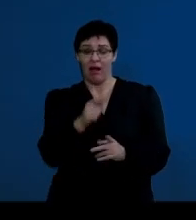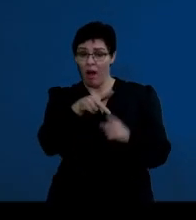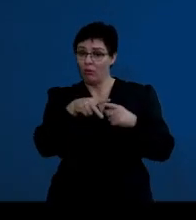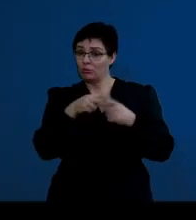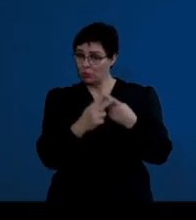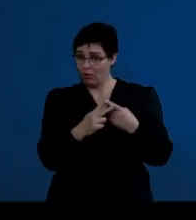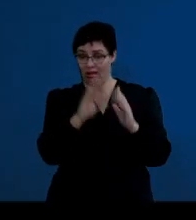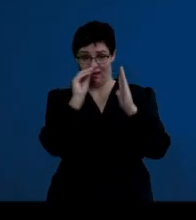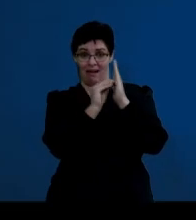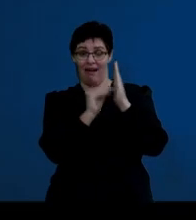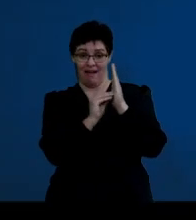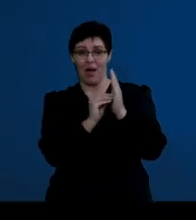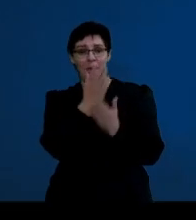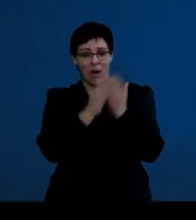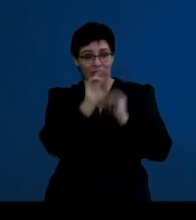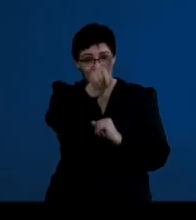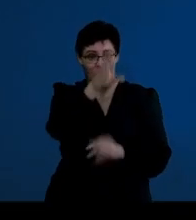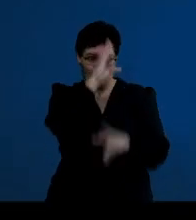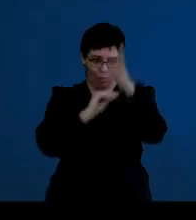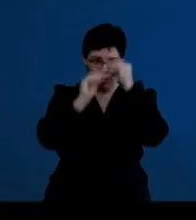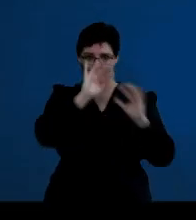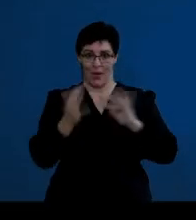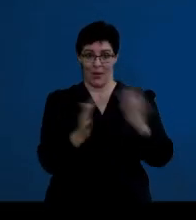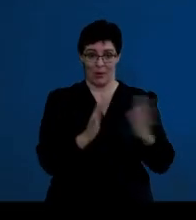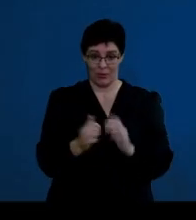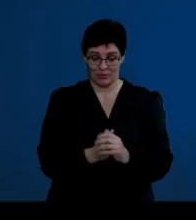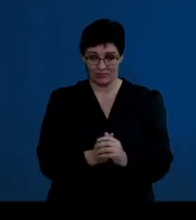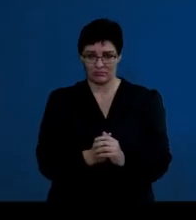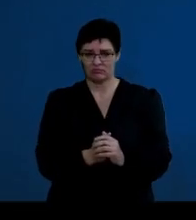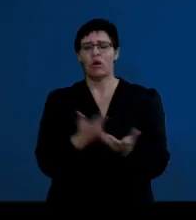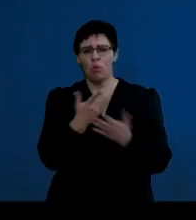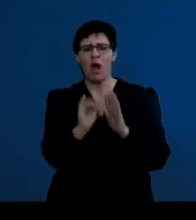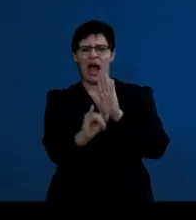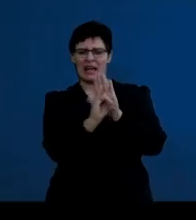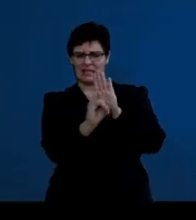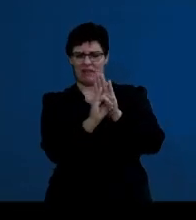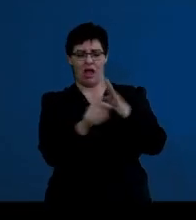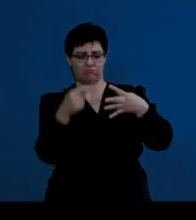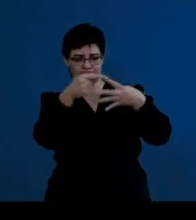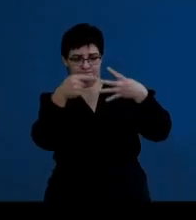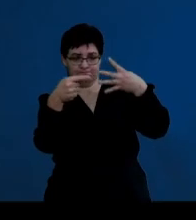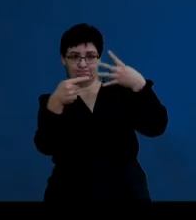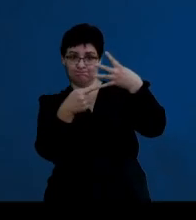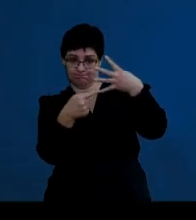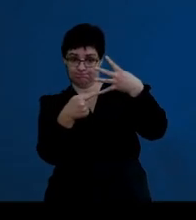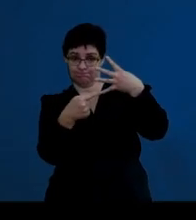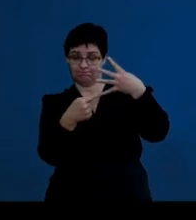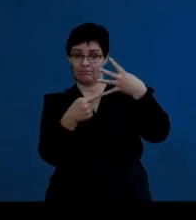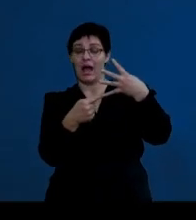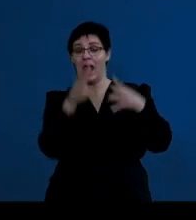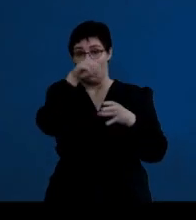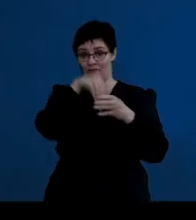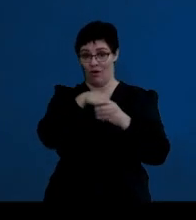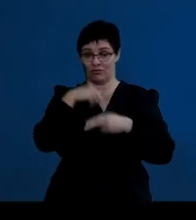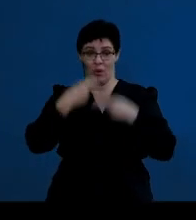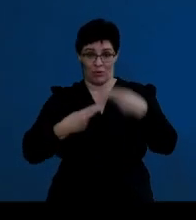down as part of your learning tool. So, we've identified that there are four hormones involved. We've got to